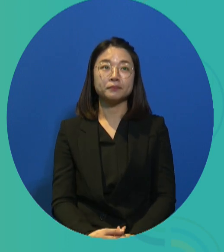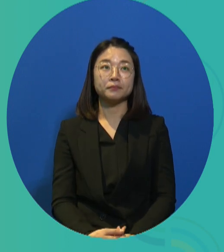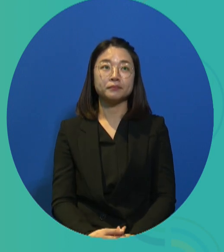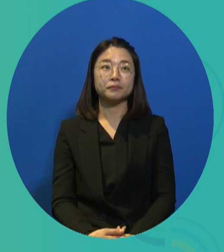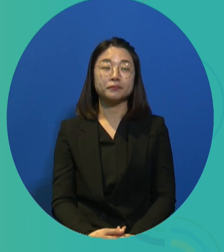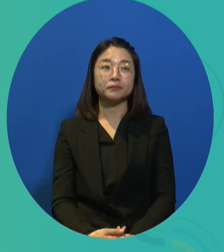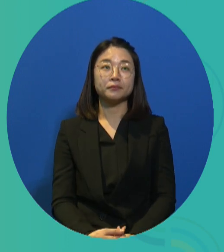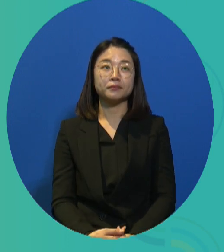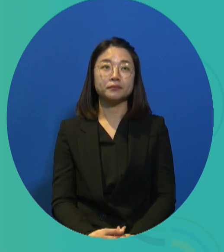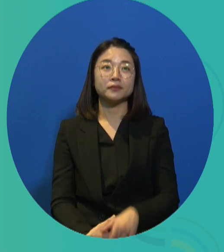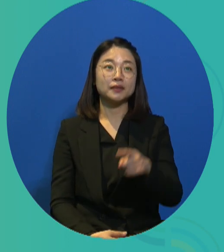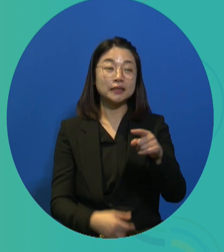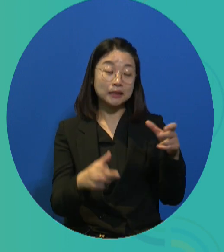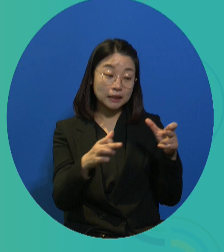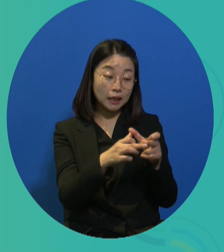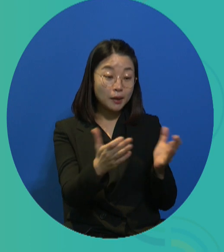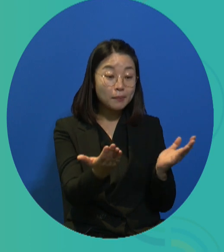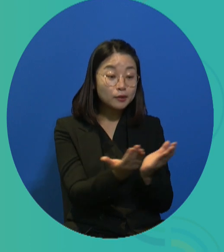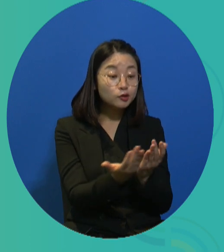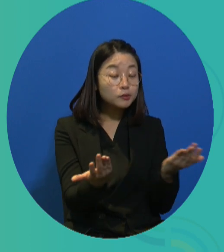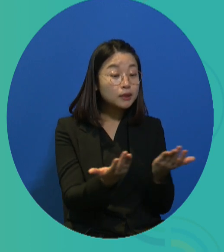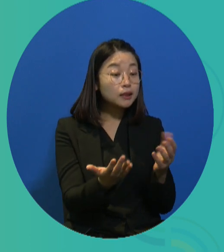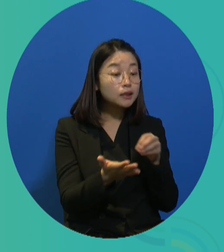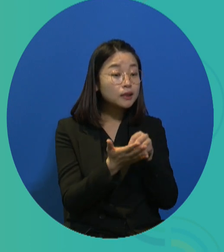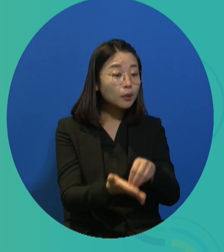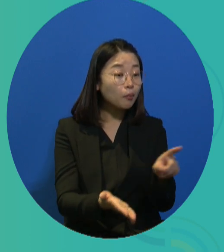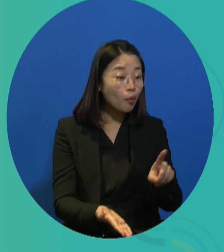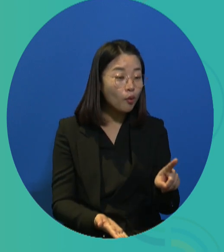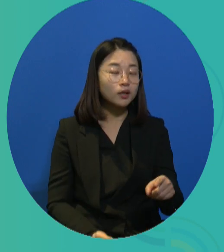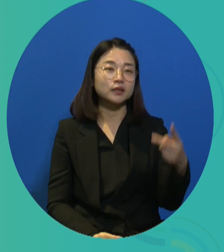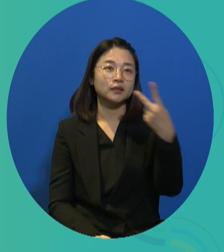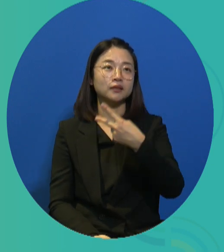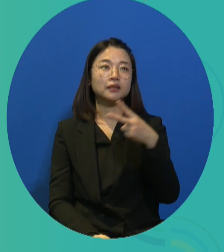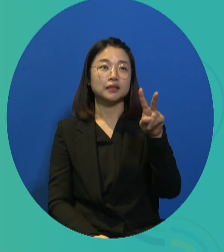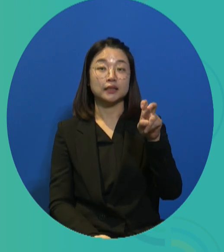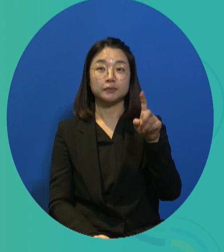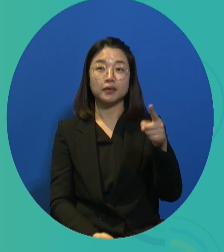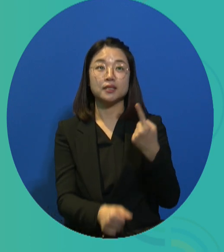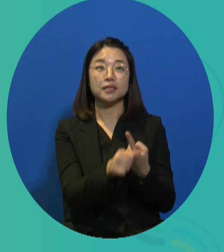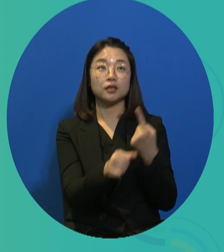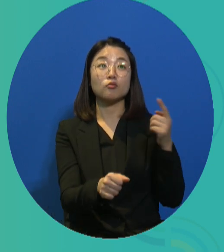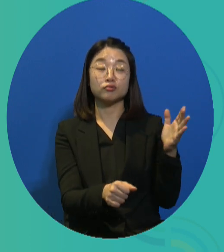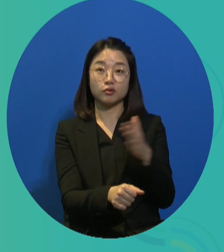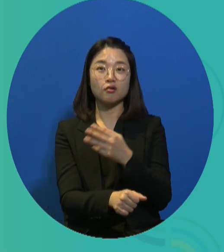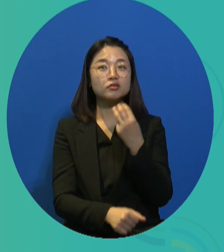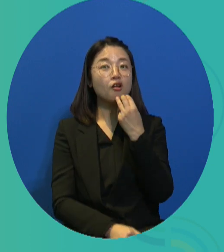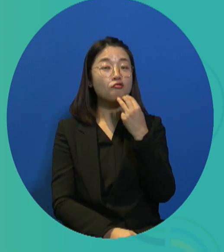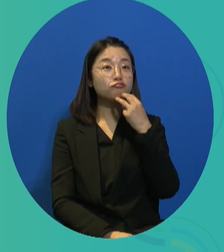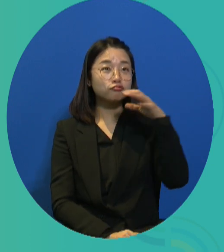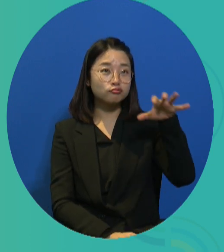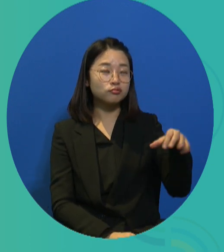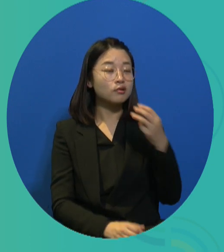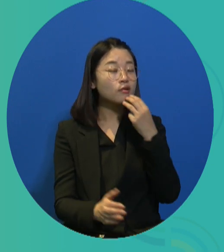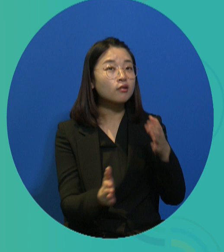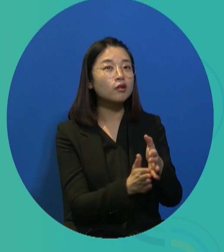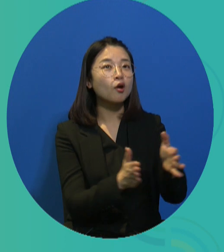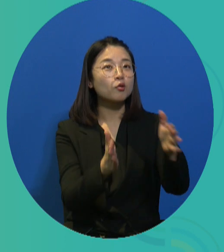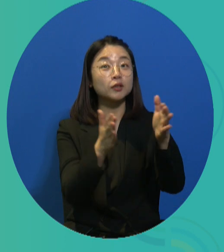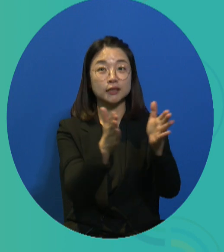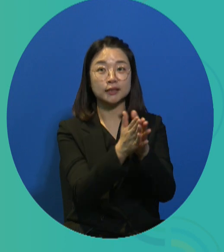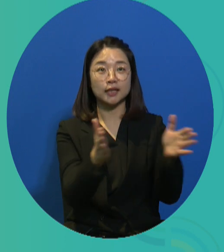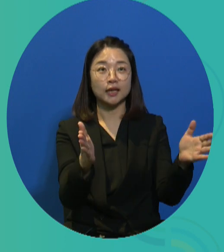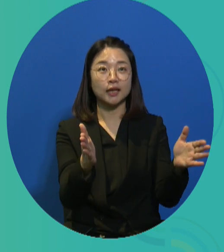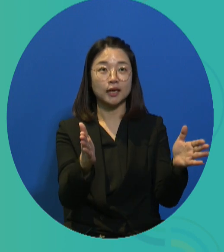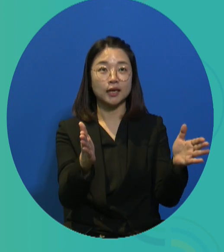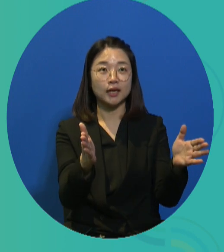the rights of disabled persons. This public works project tailored to severely disabled persons began in